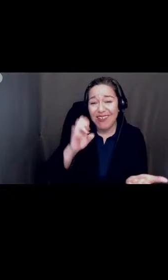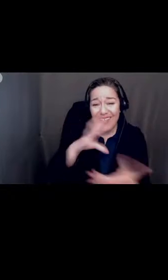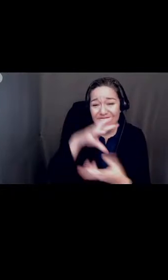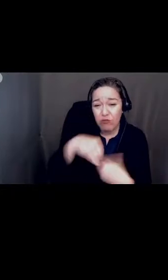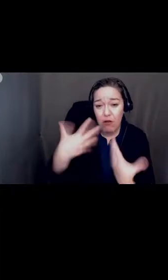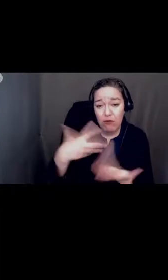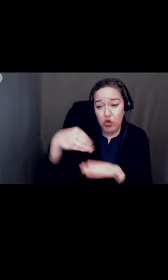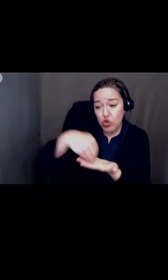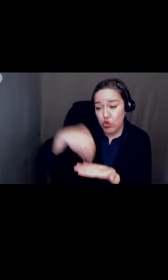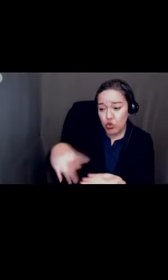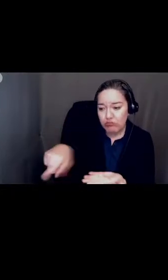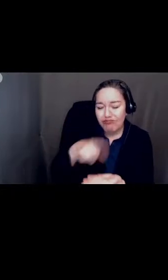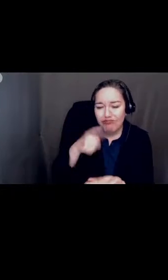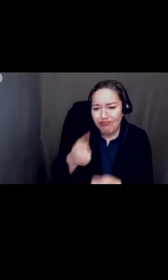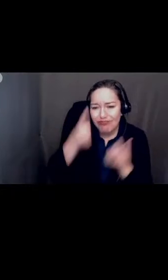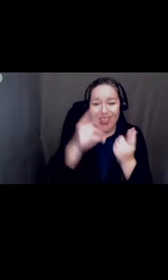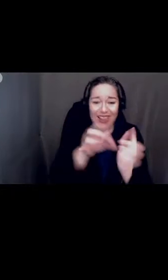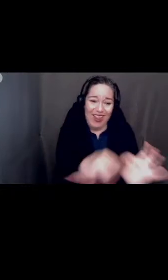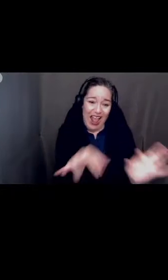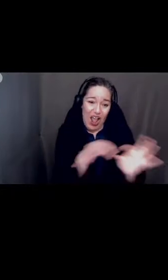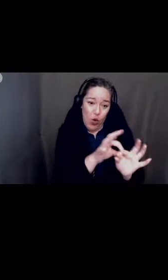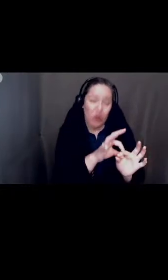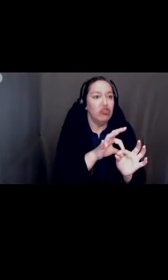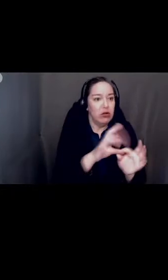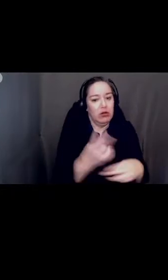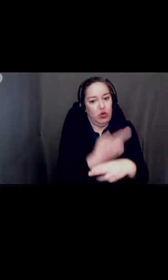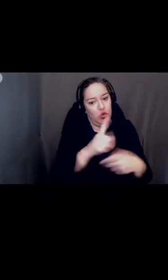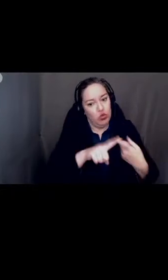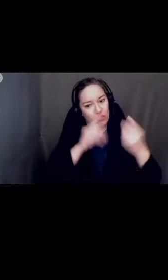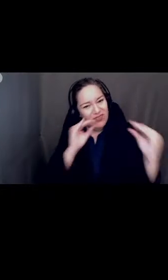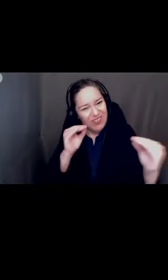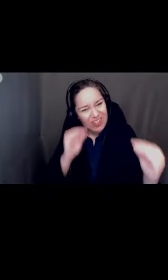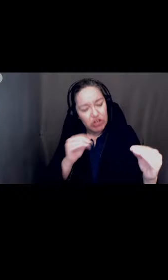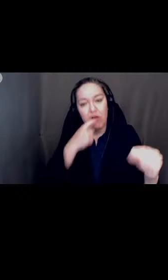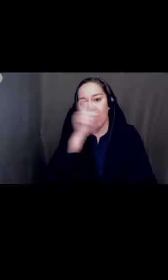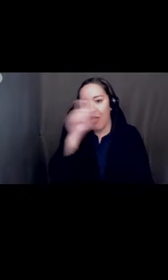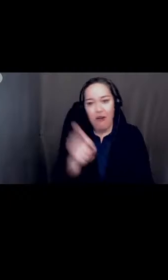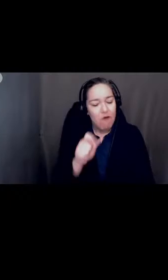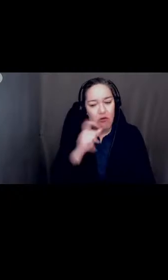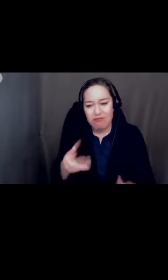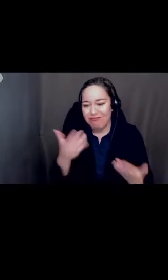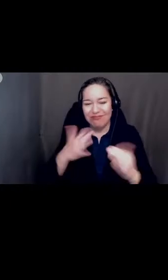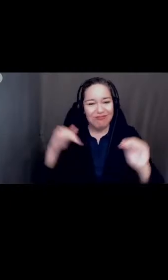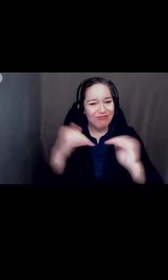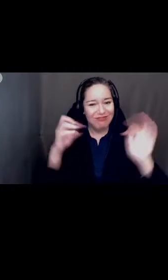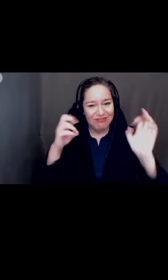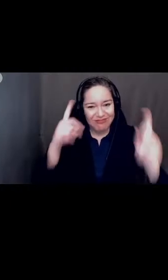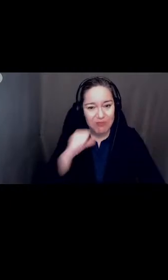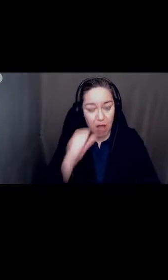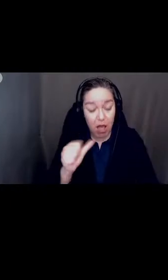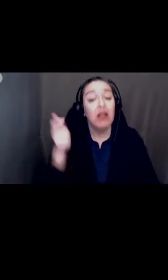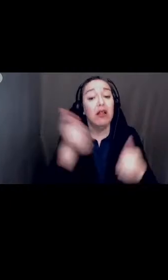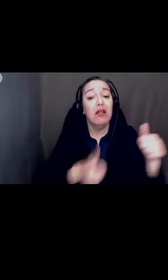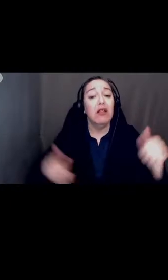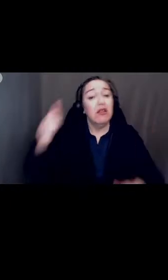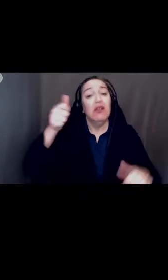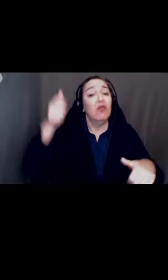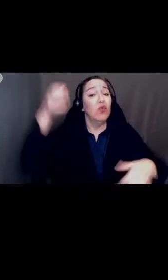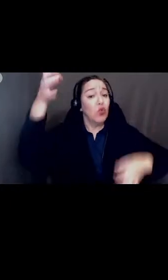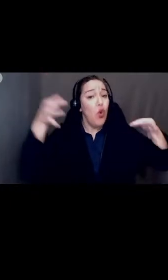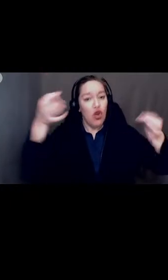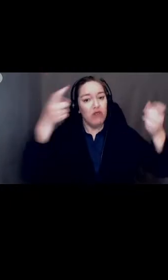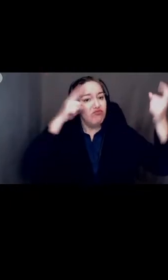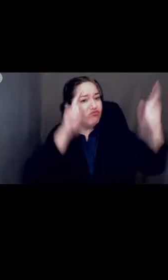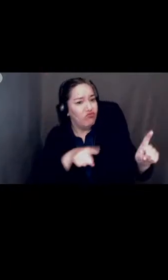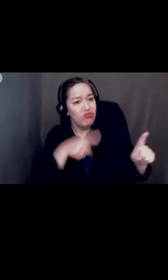which they were being taught. Therefore, they were not being provided with an equal education. The Supreme Court agreed, saying that, quote, was